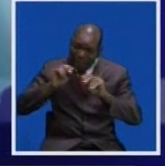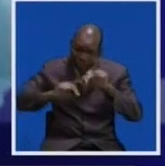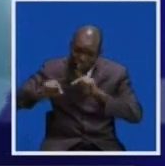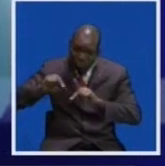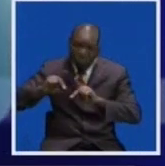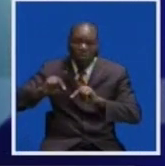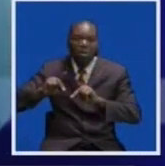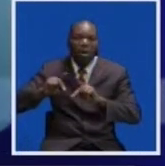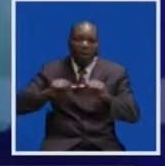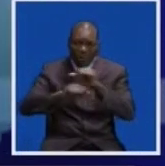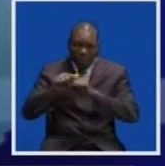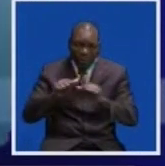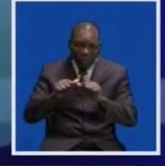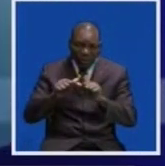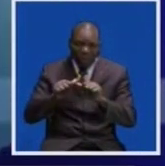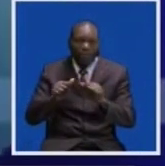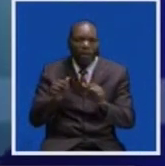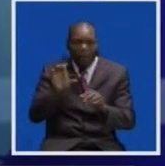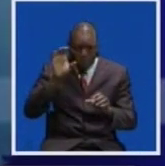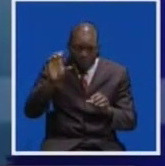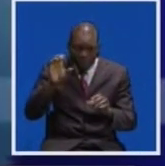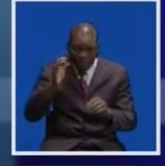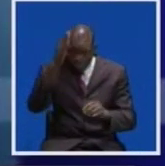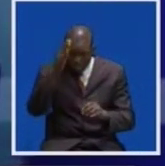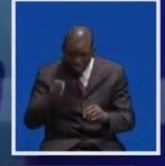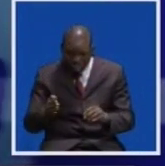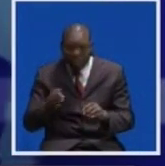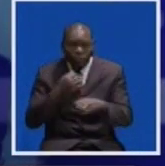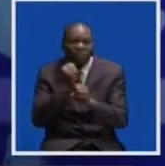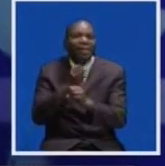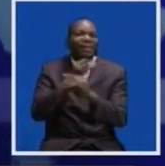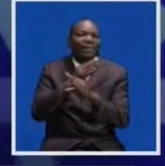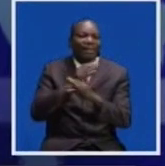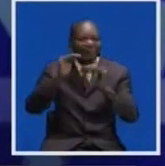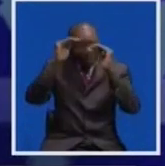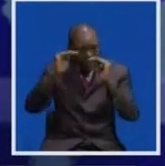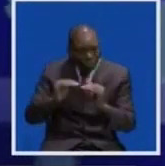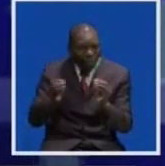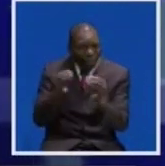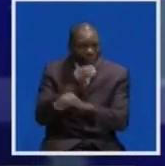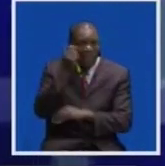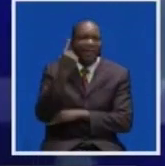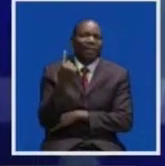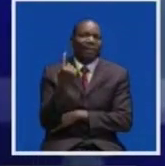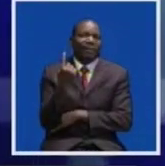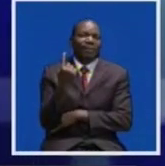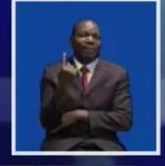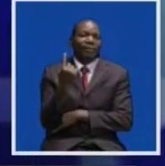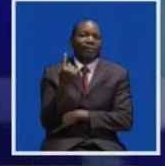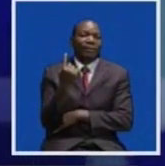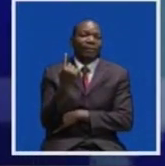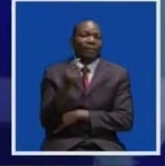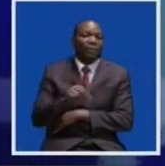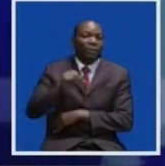delimitation exercise to ensure they are prepared for the program and reduce misunderstandings. Meanwhile, police